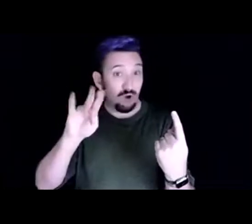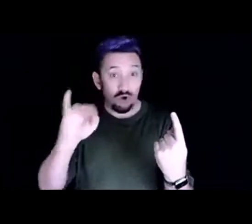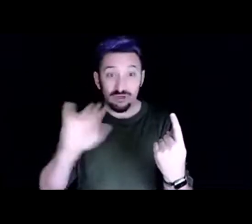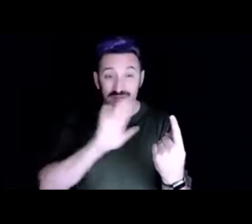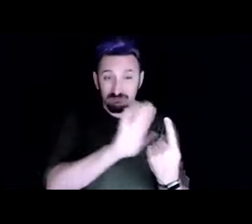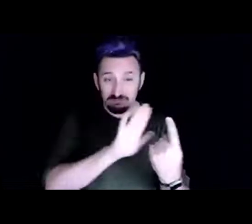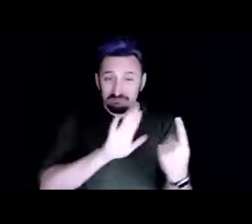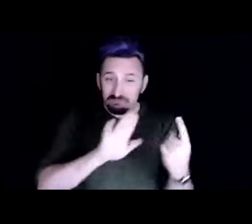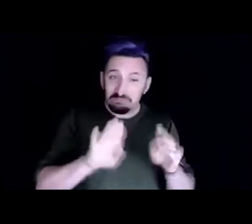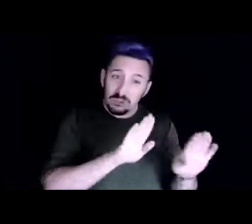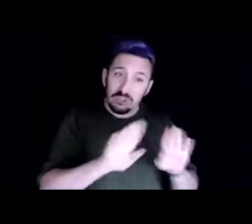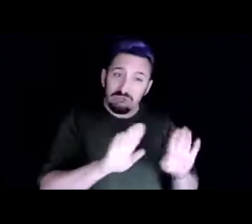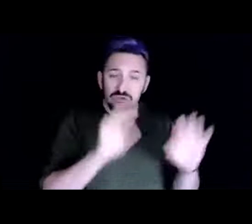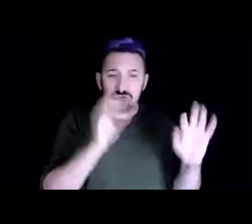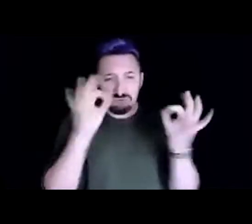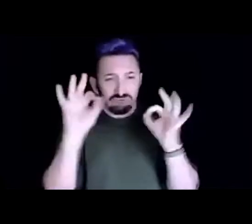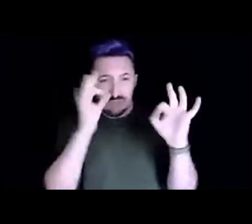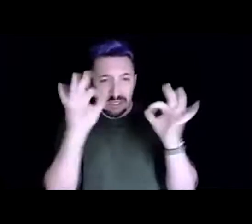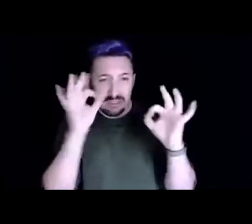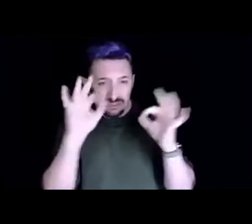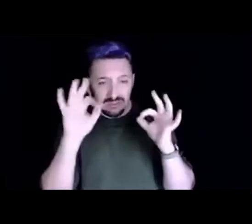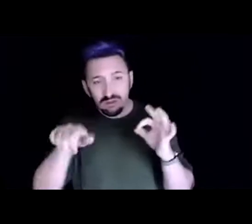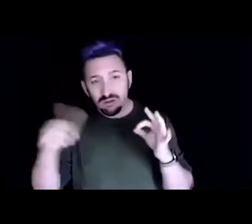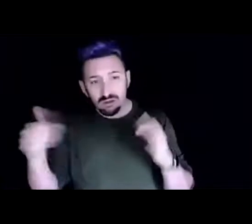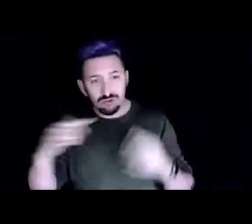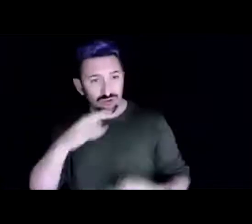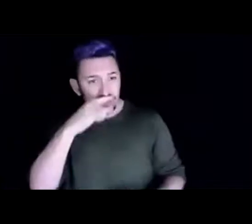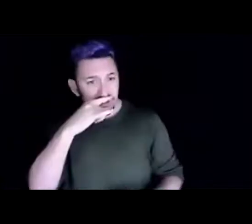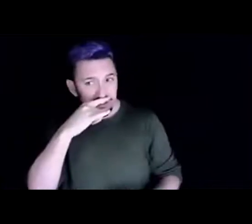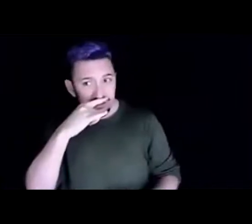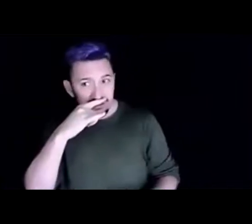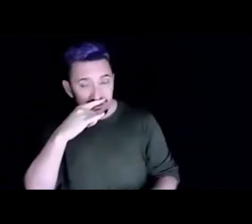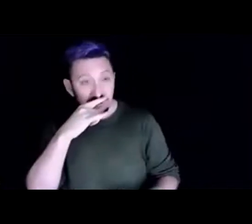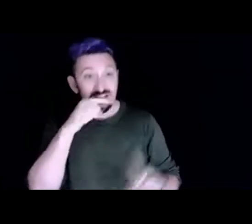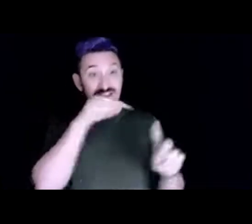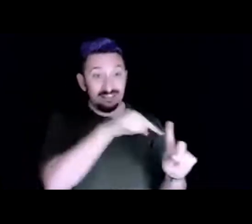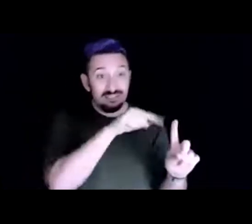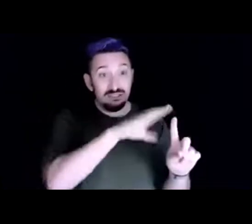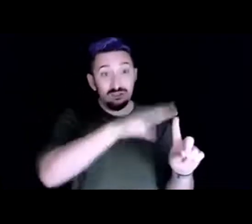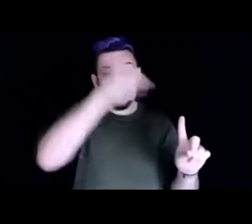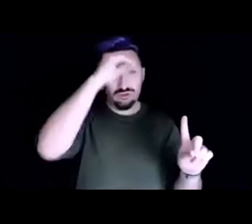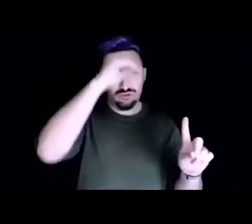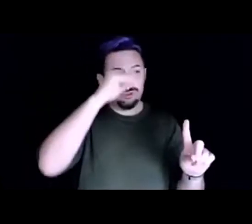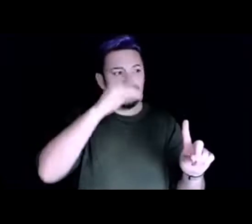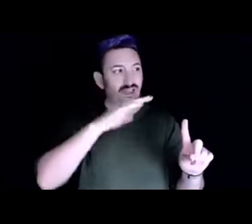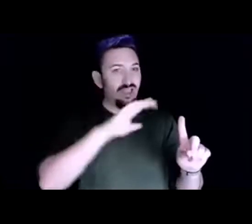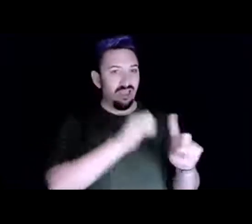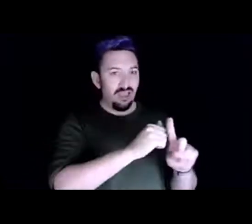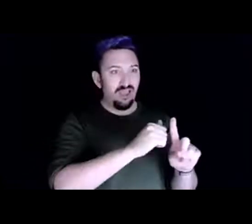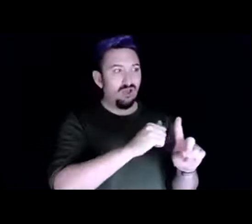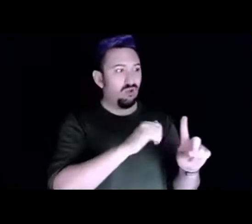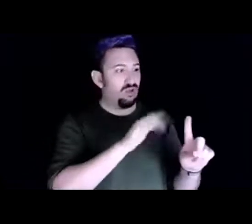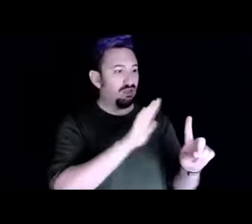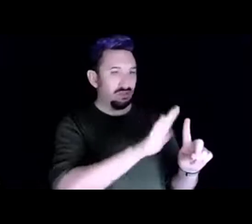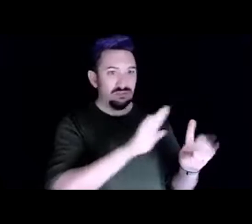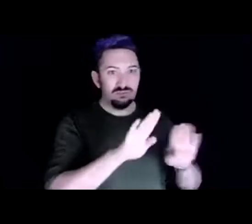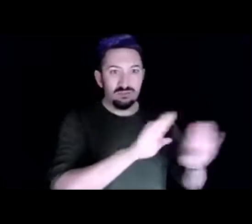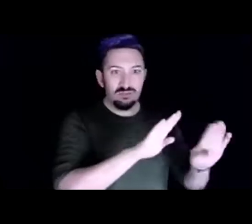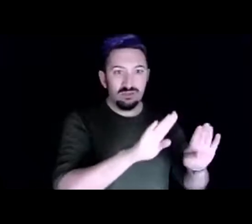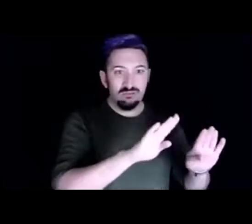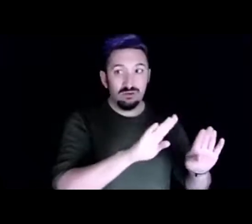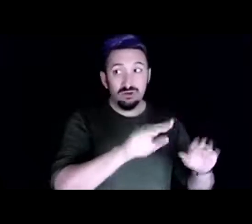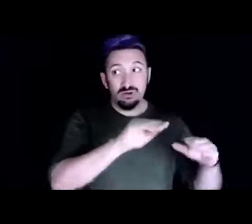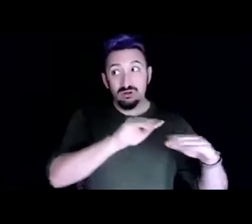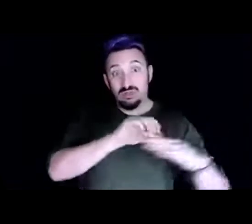and he understands his impact during the test taking and at least he's